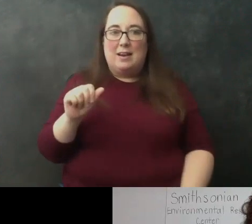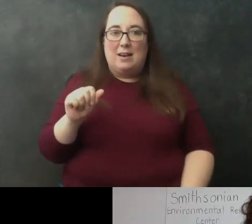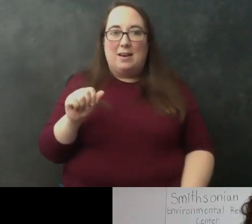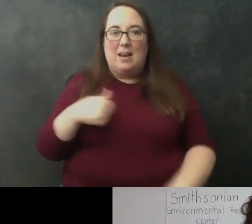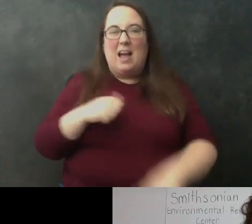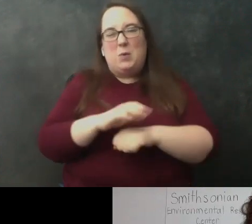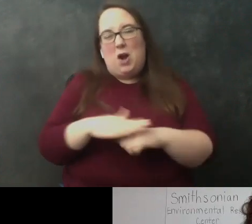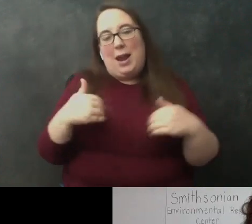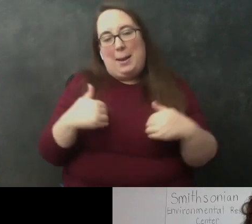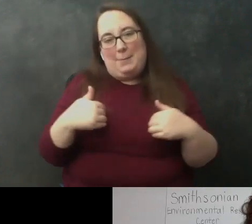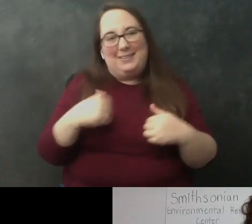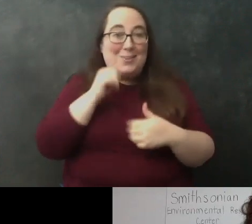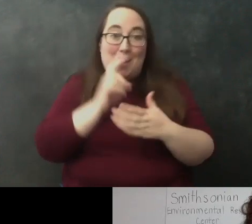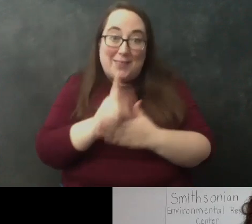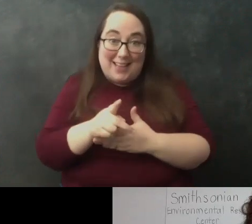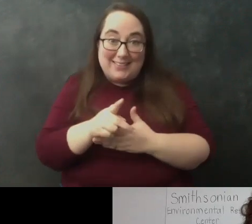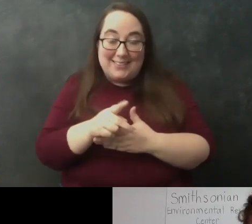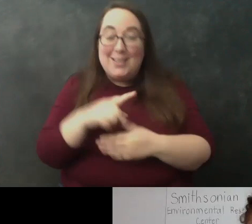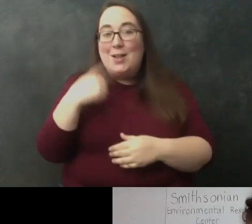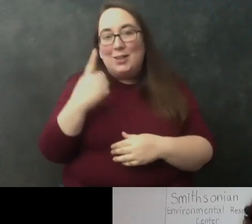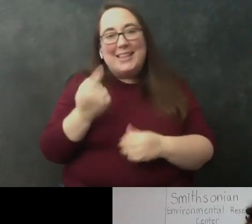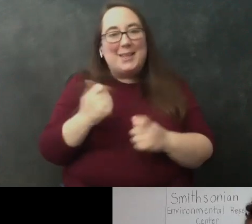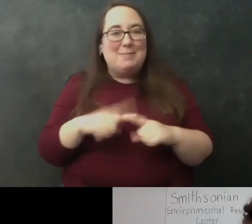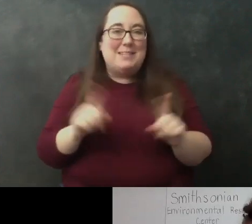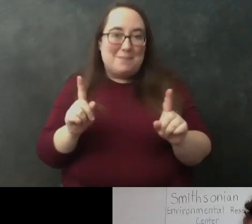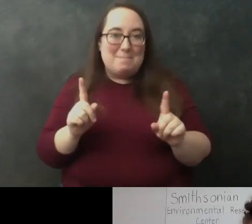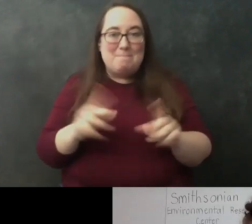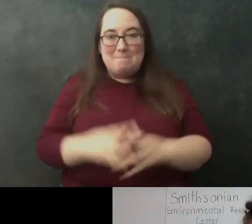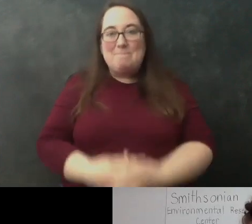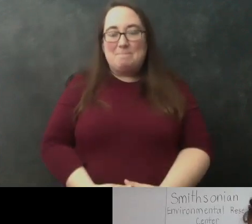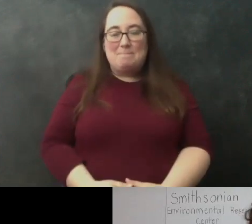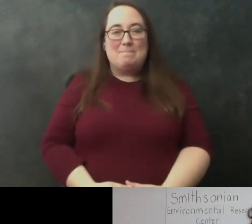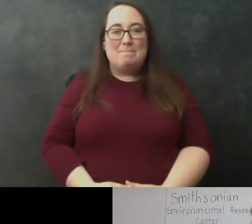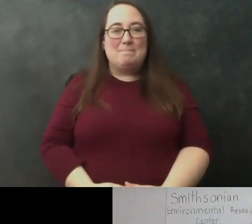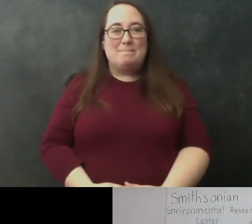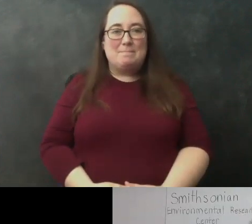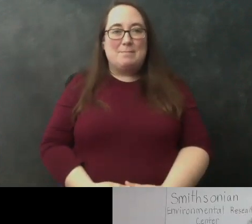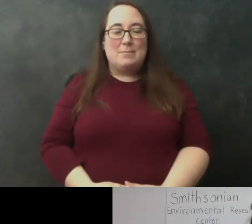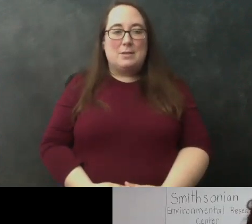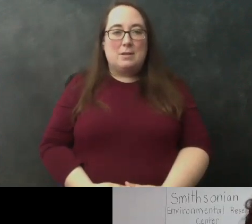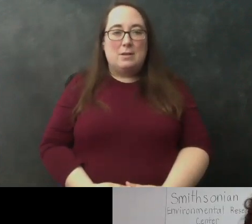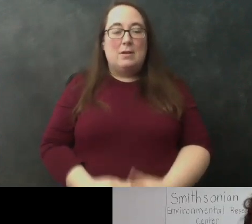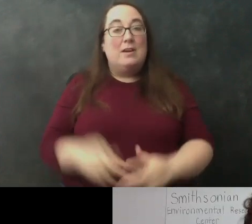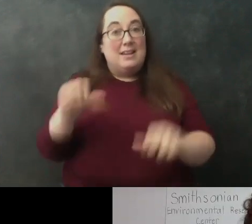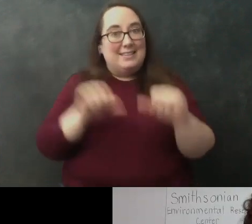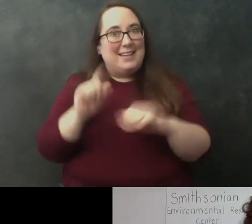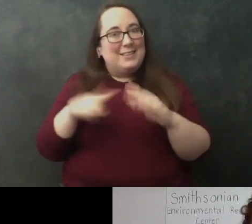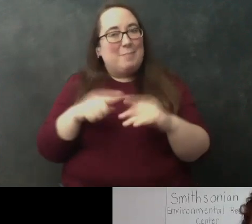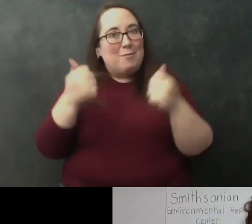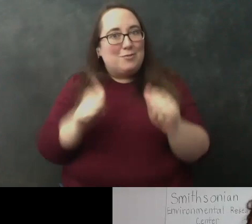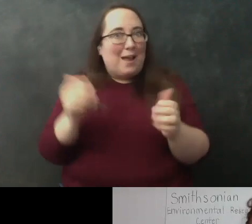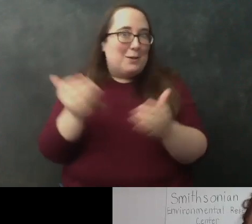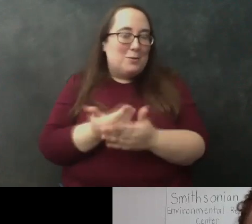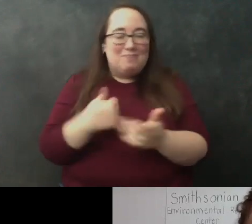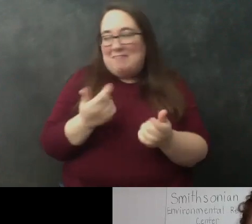mostly animals and not plants so it looks a little bit different um but science is all about trying new things so